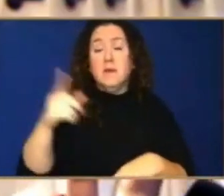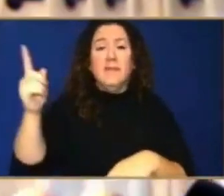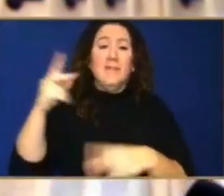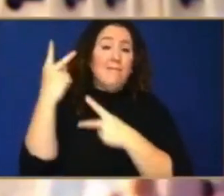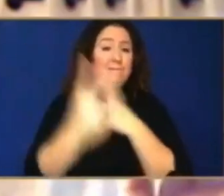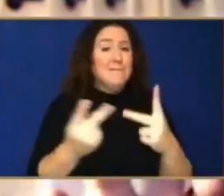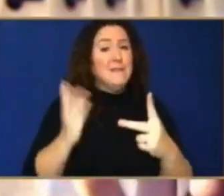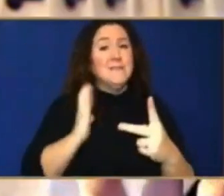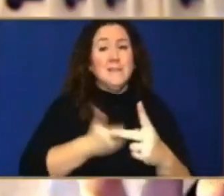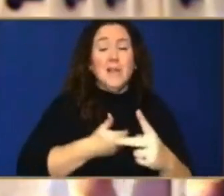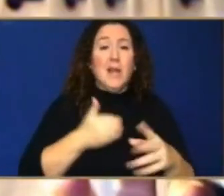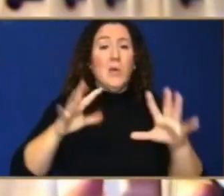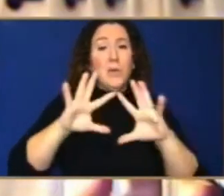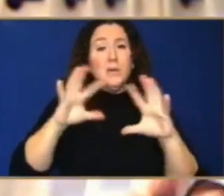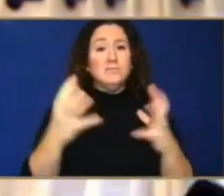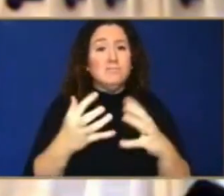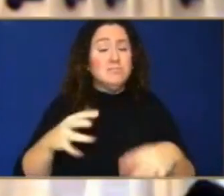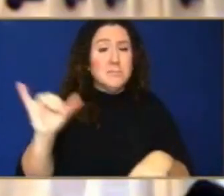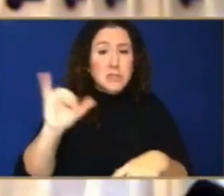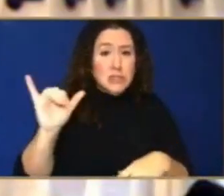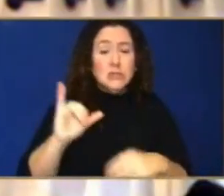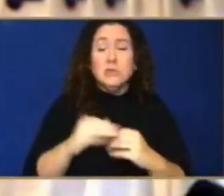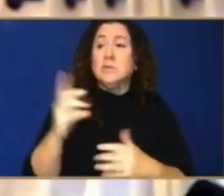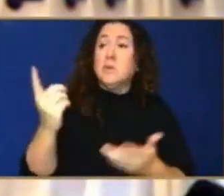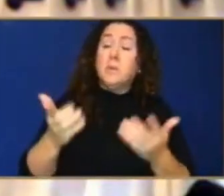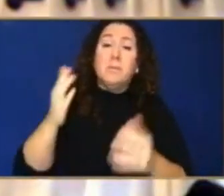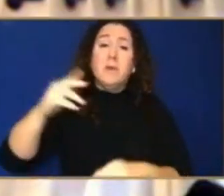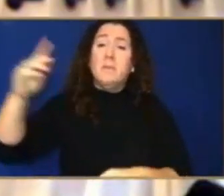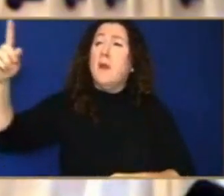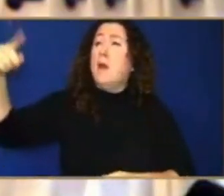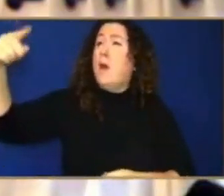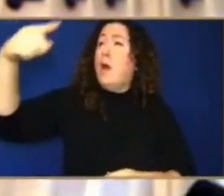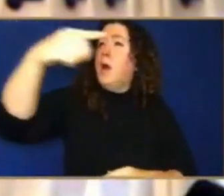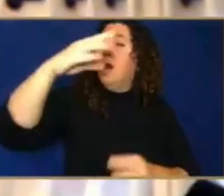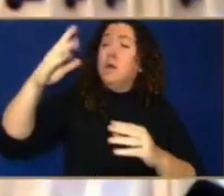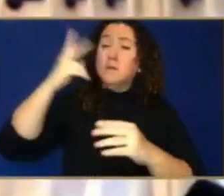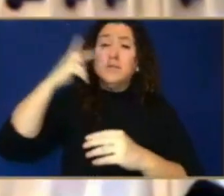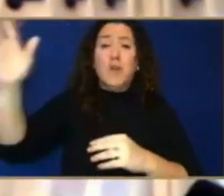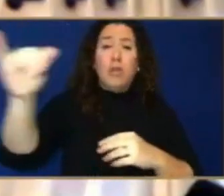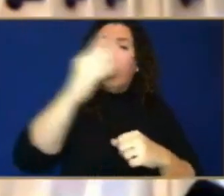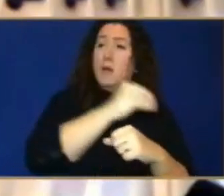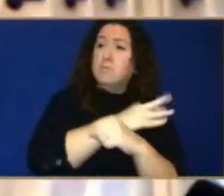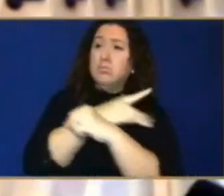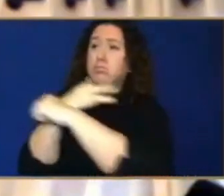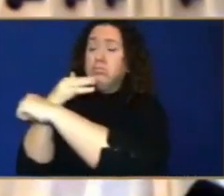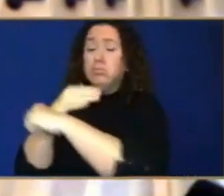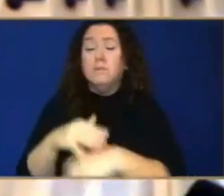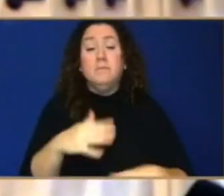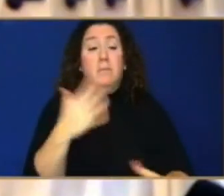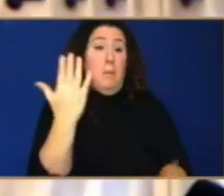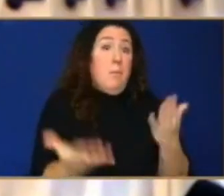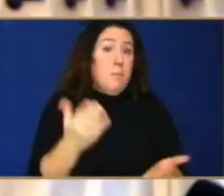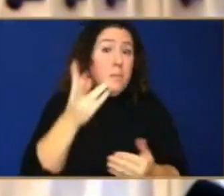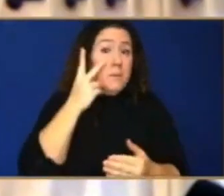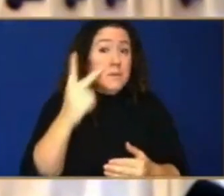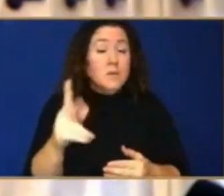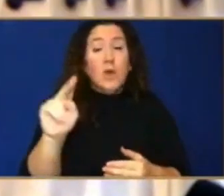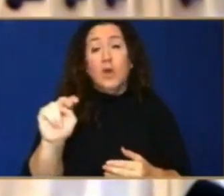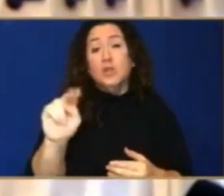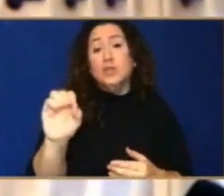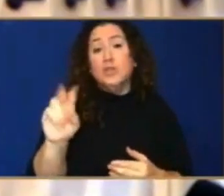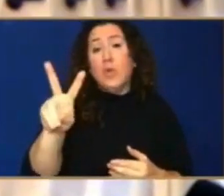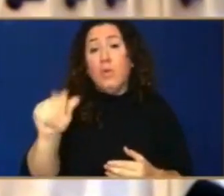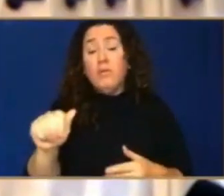passing toward the sun and past the Earth. There are novas and supernovas, which are essentially different versions of exploding